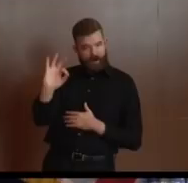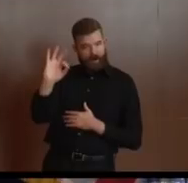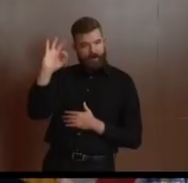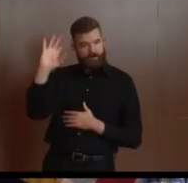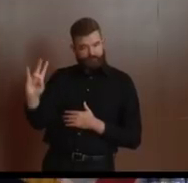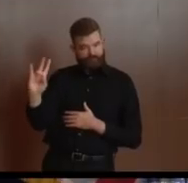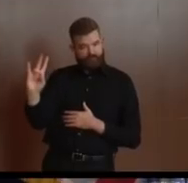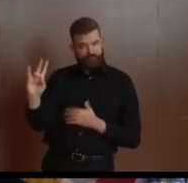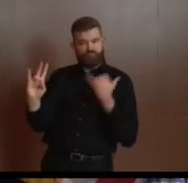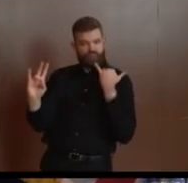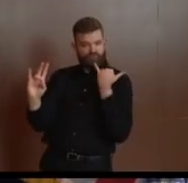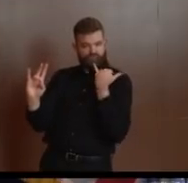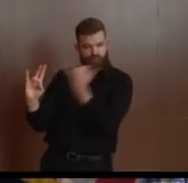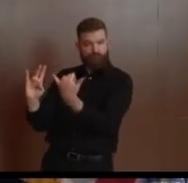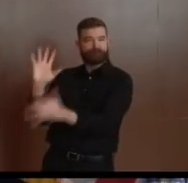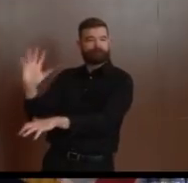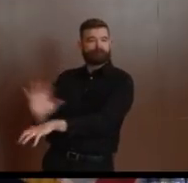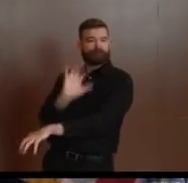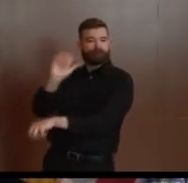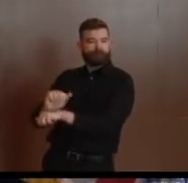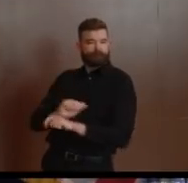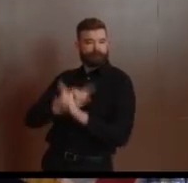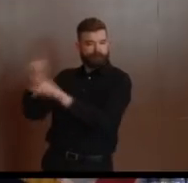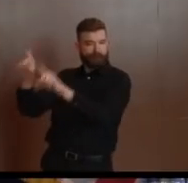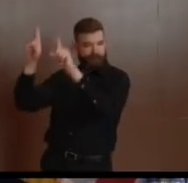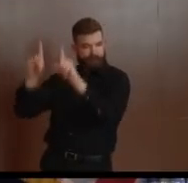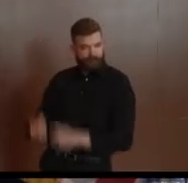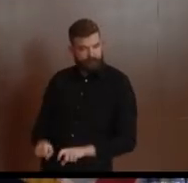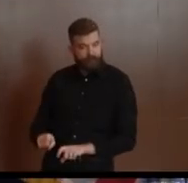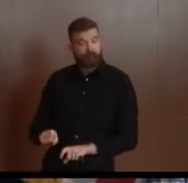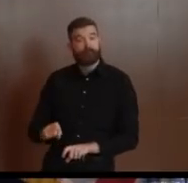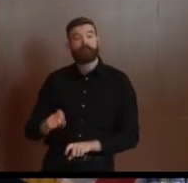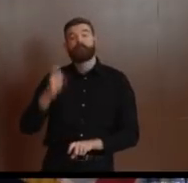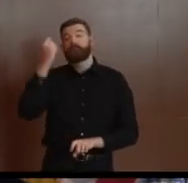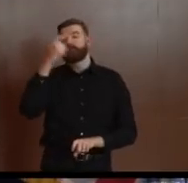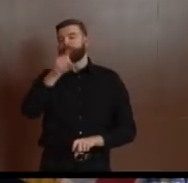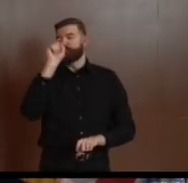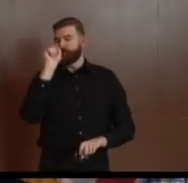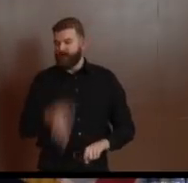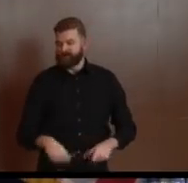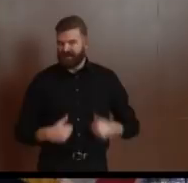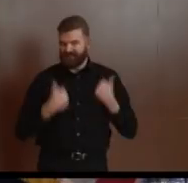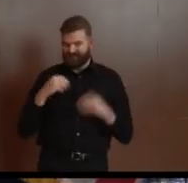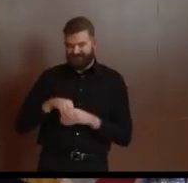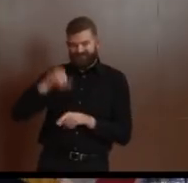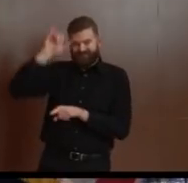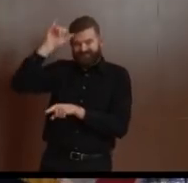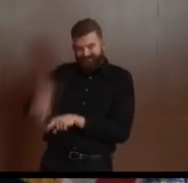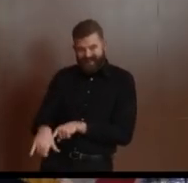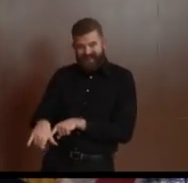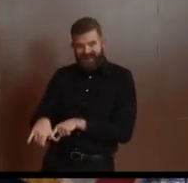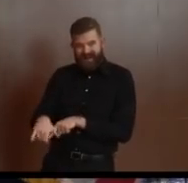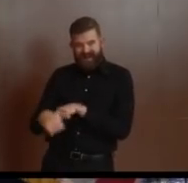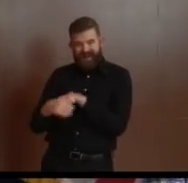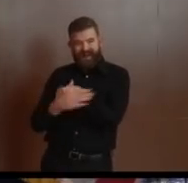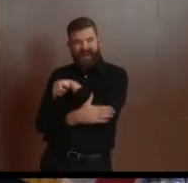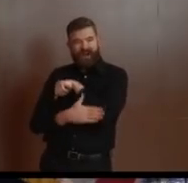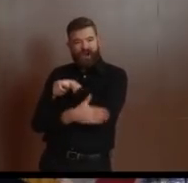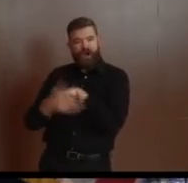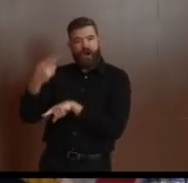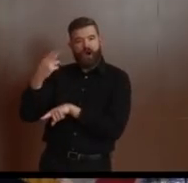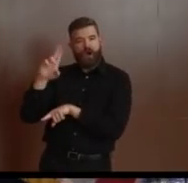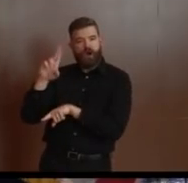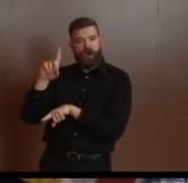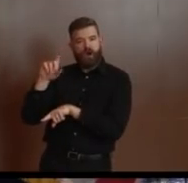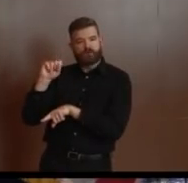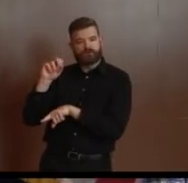must be either a Hudson County resident or a first responder. Working in the county and you must be exhibiting symptoms. And